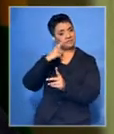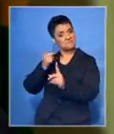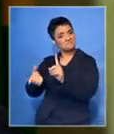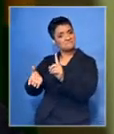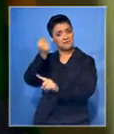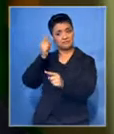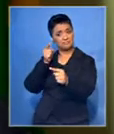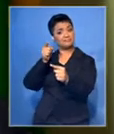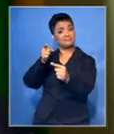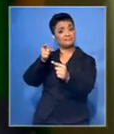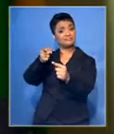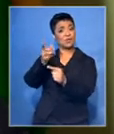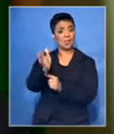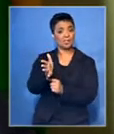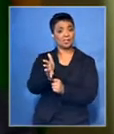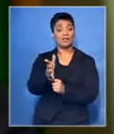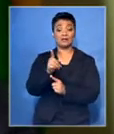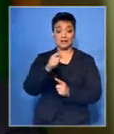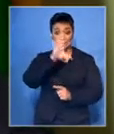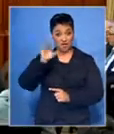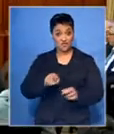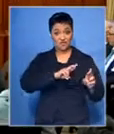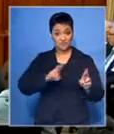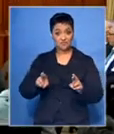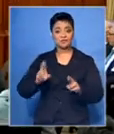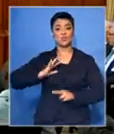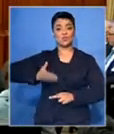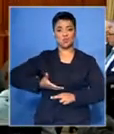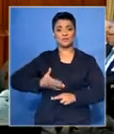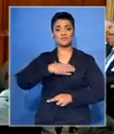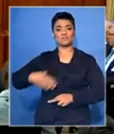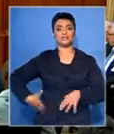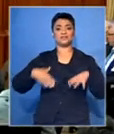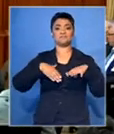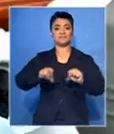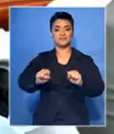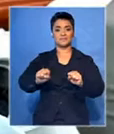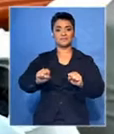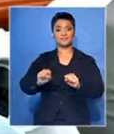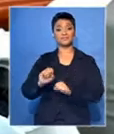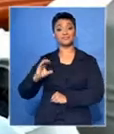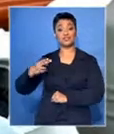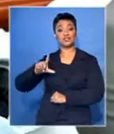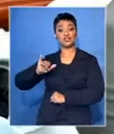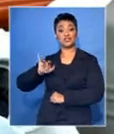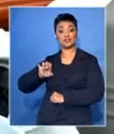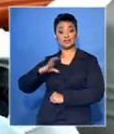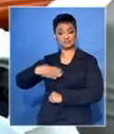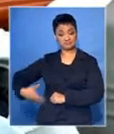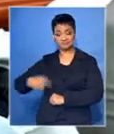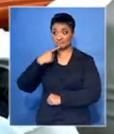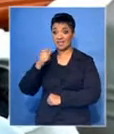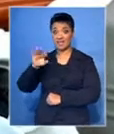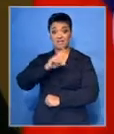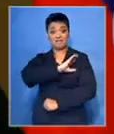South Africa is ready for a woman president. President Bachelet says empowering women is the right thing to do.